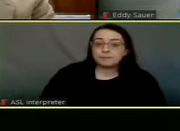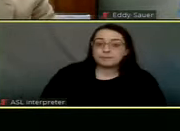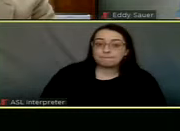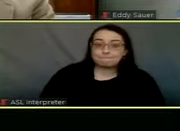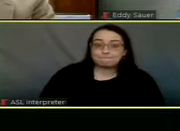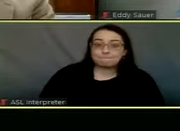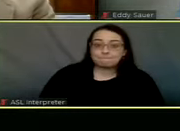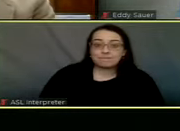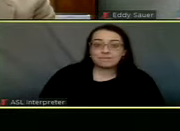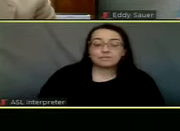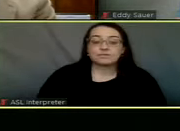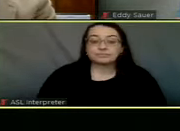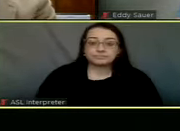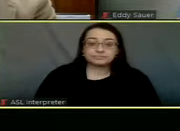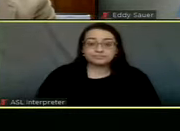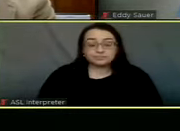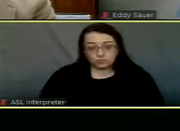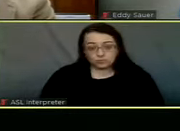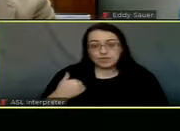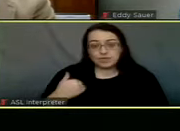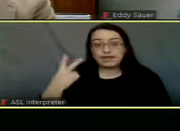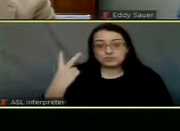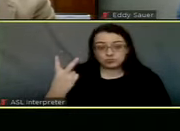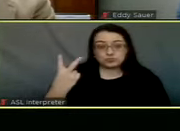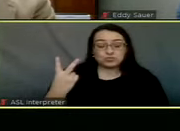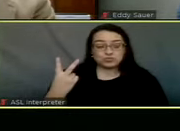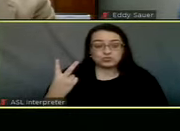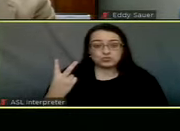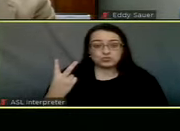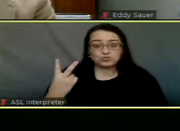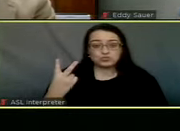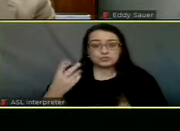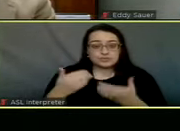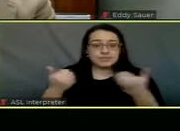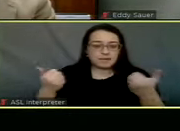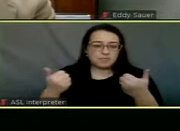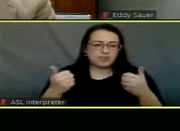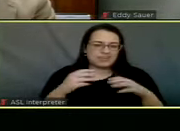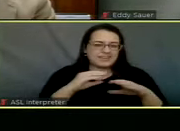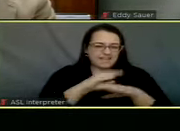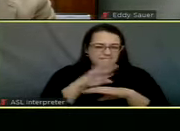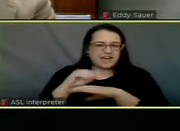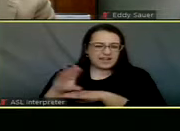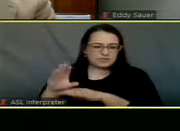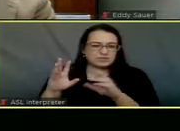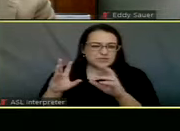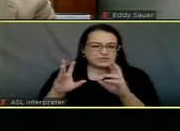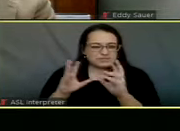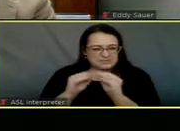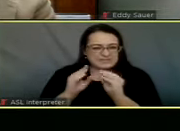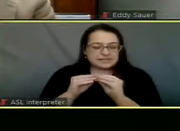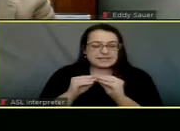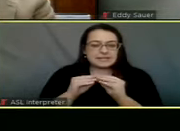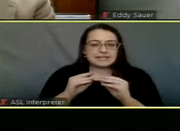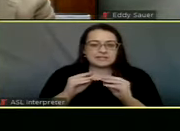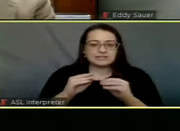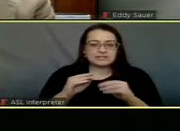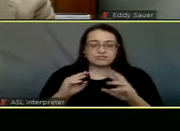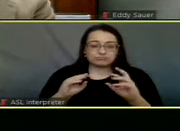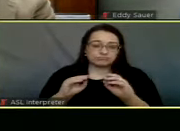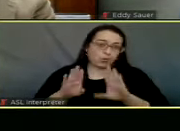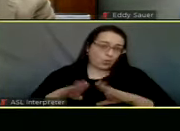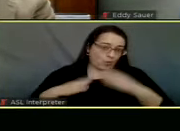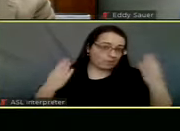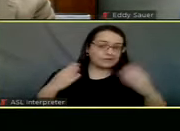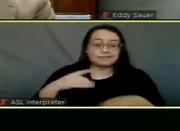well, Elaine, we did have two, um, separate advisory board meetings that were very clear that were open to